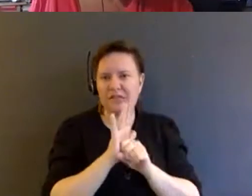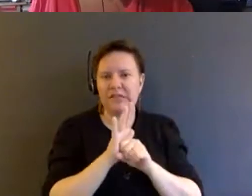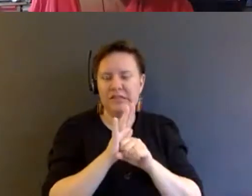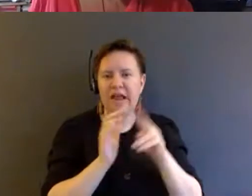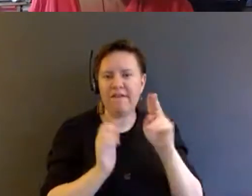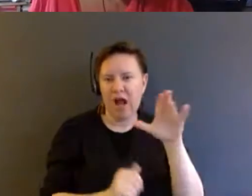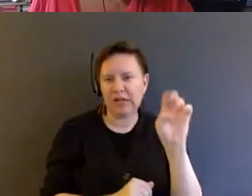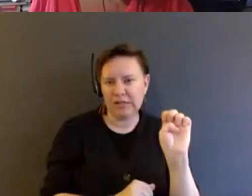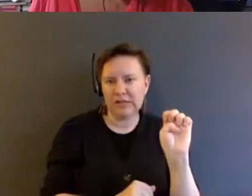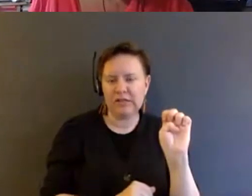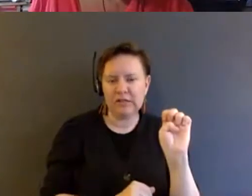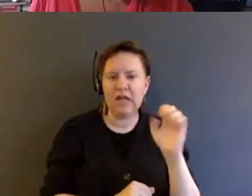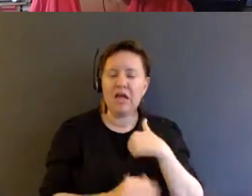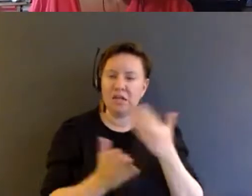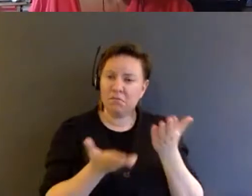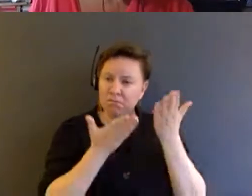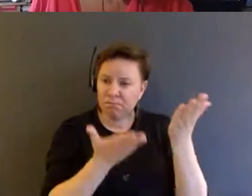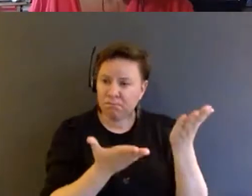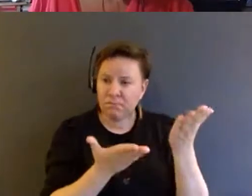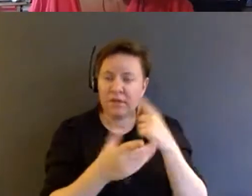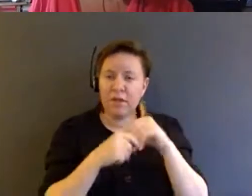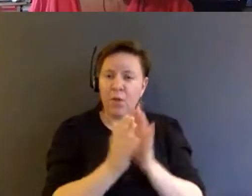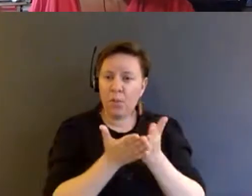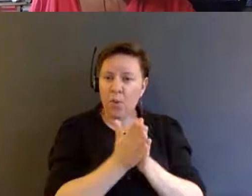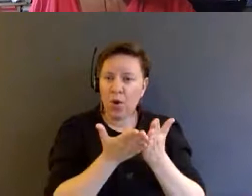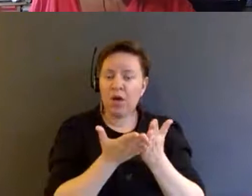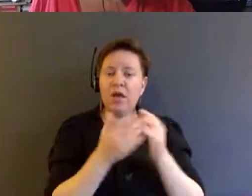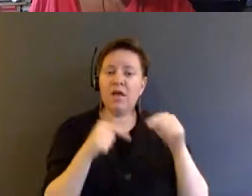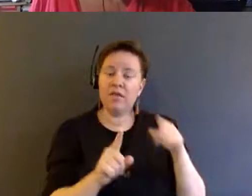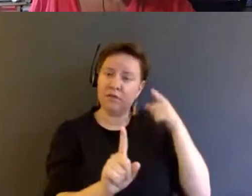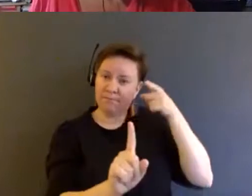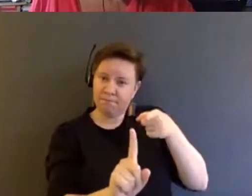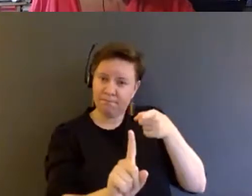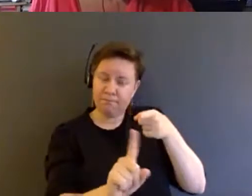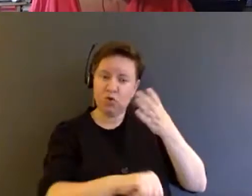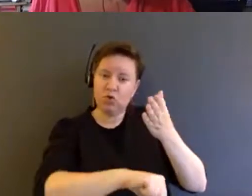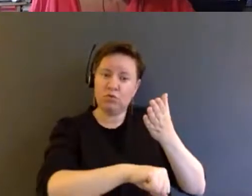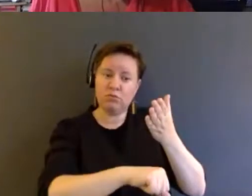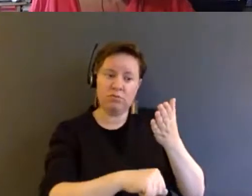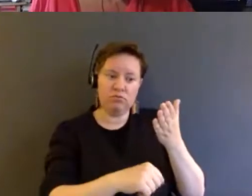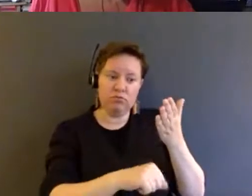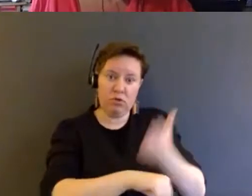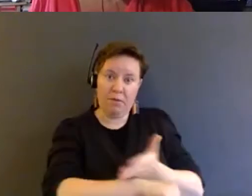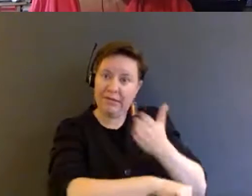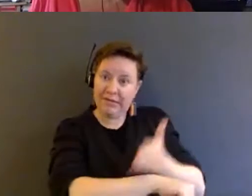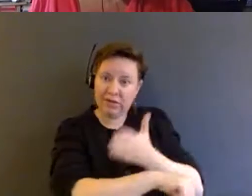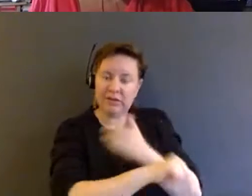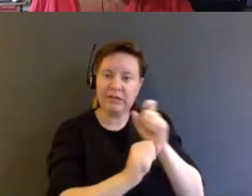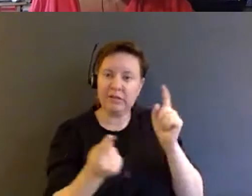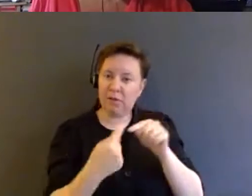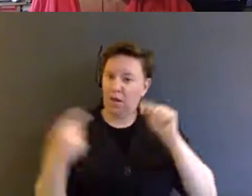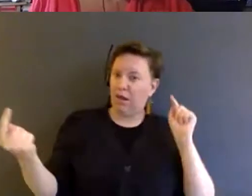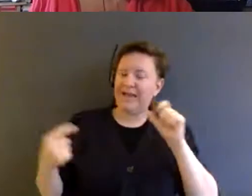As I further urge in the book, this targeted debilitation needs to be countered in a non